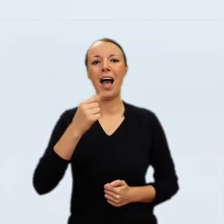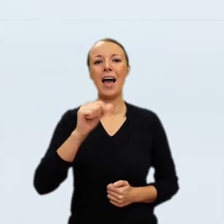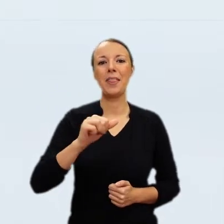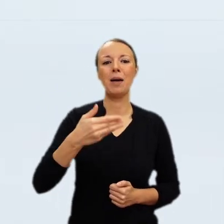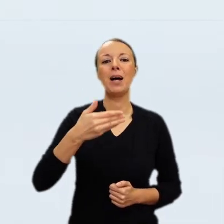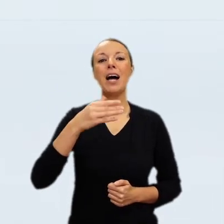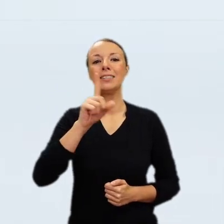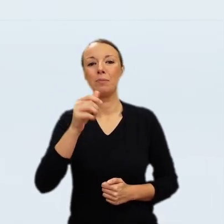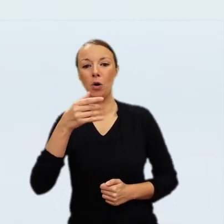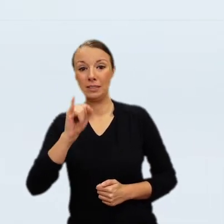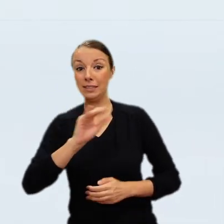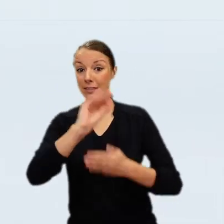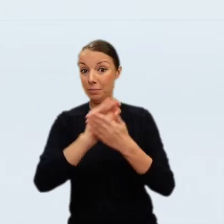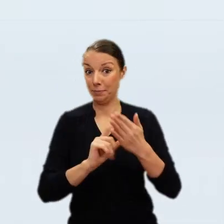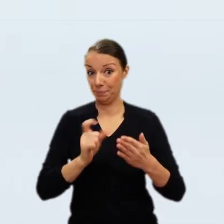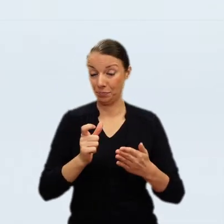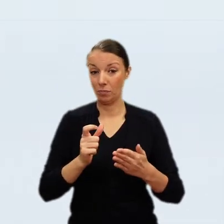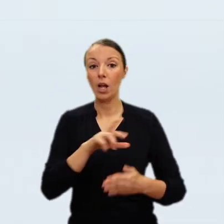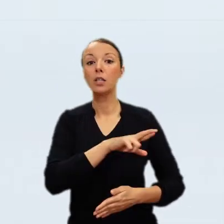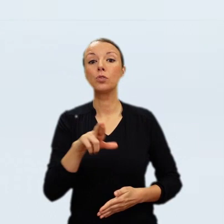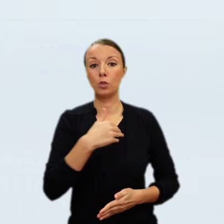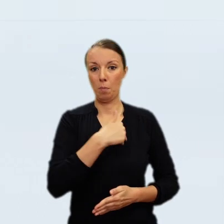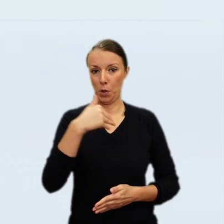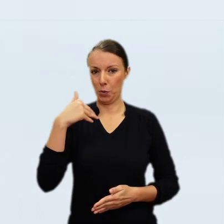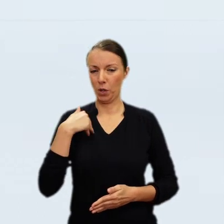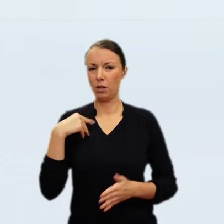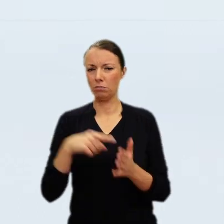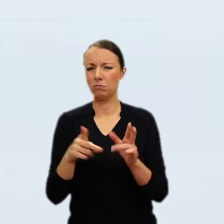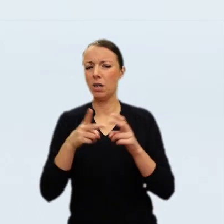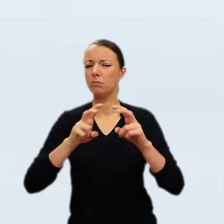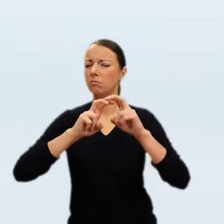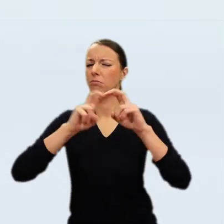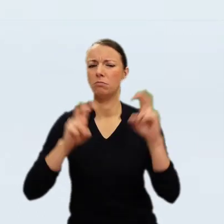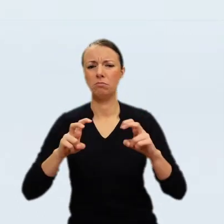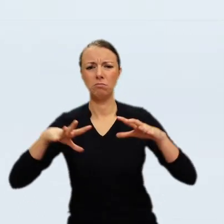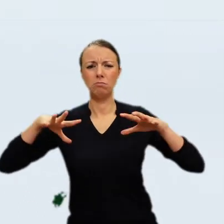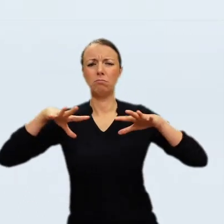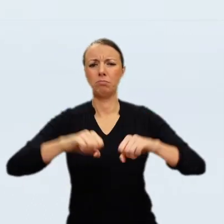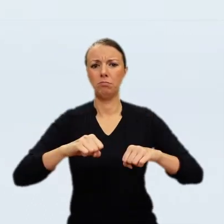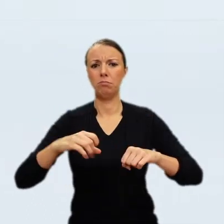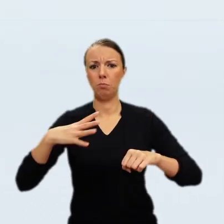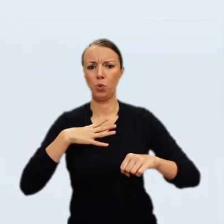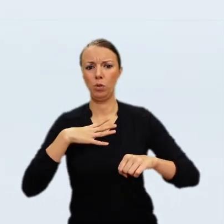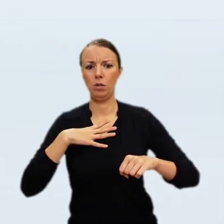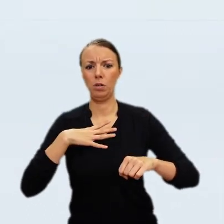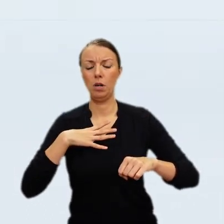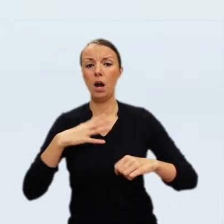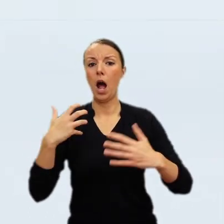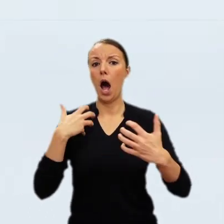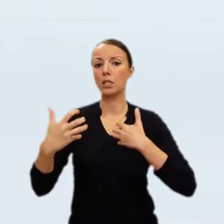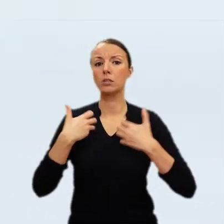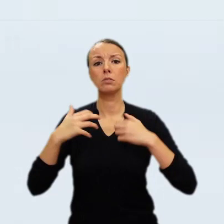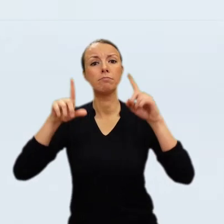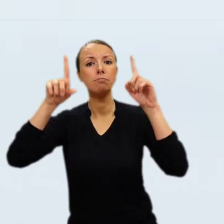place over just a few days. Only four days after the initial cable, on the 19th of April, Fry wrote,